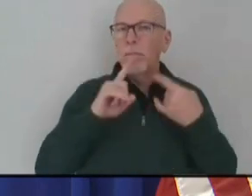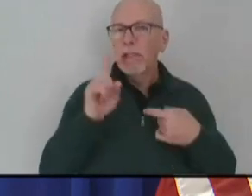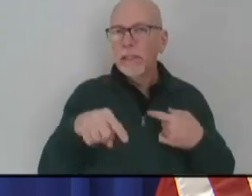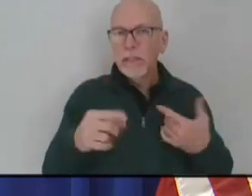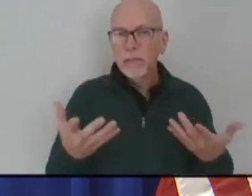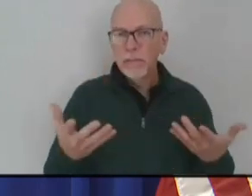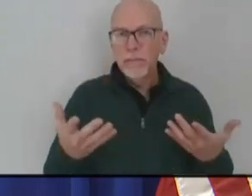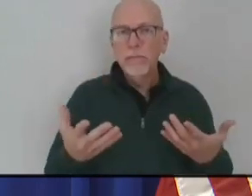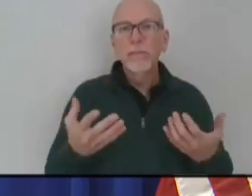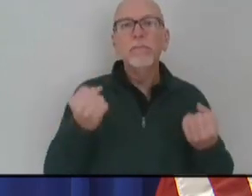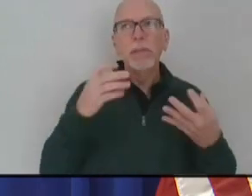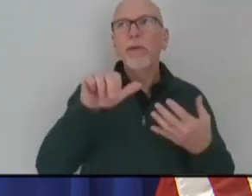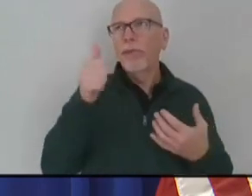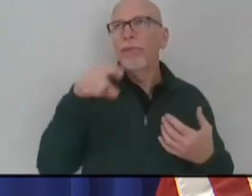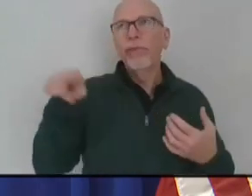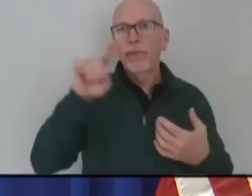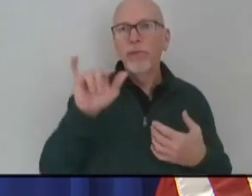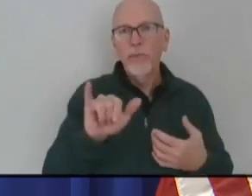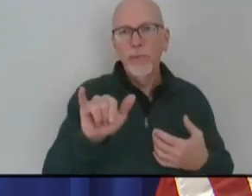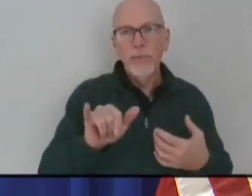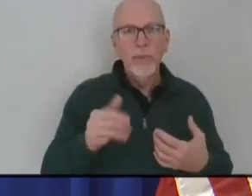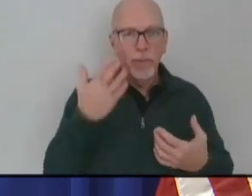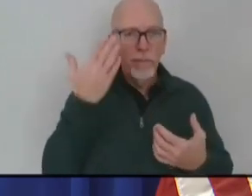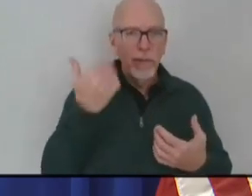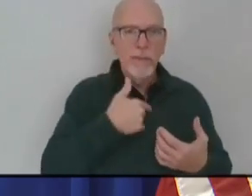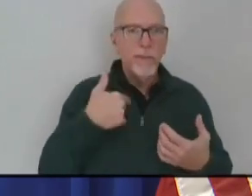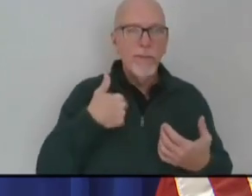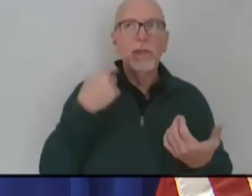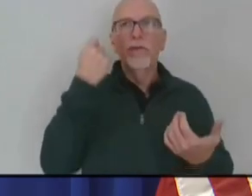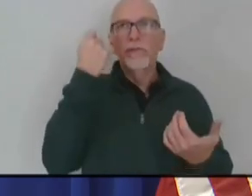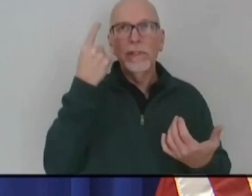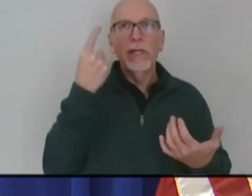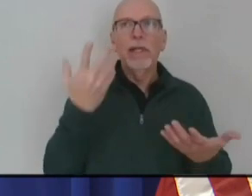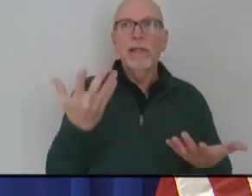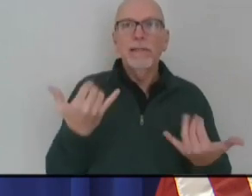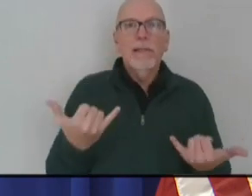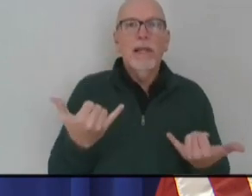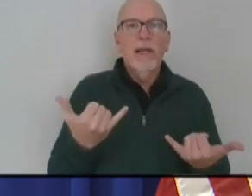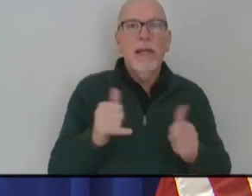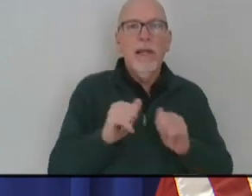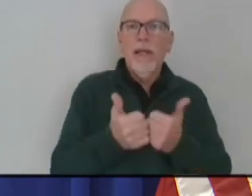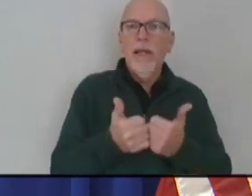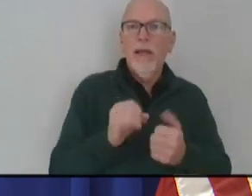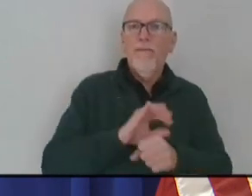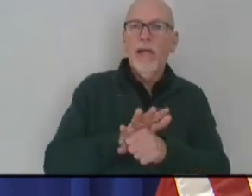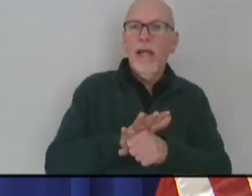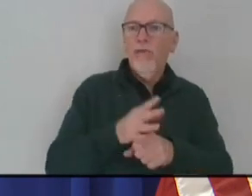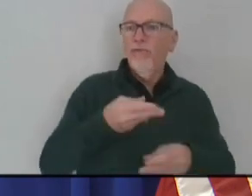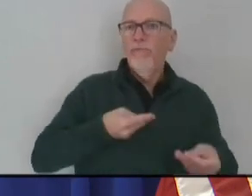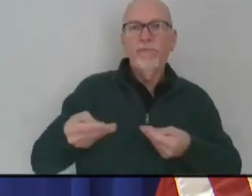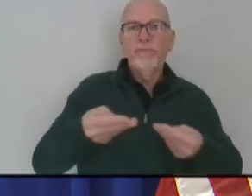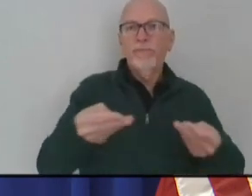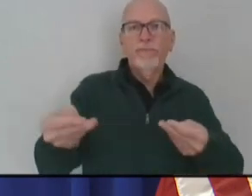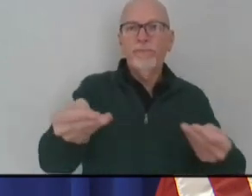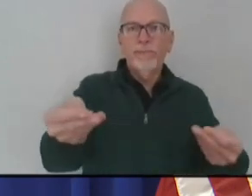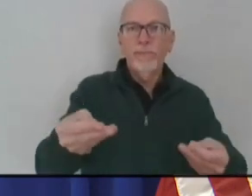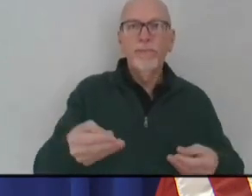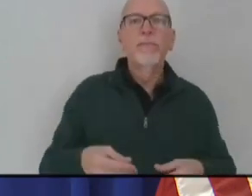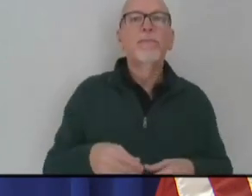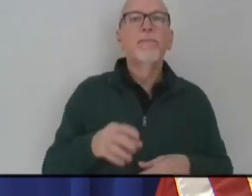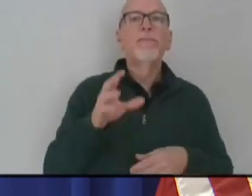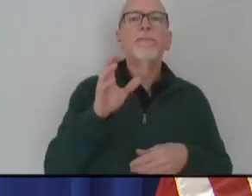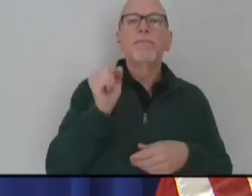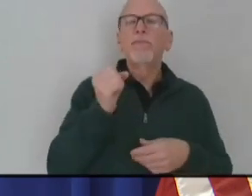of other folks do, too, now because we just understand how this virus is transmitted. So that will